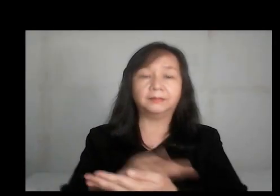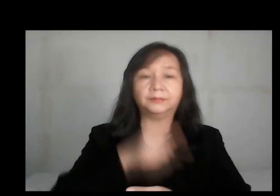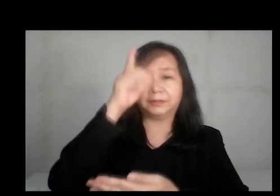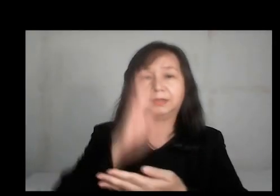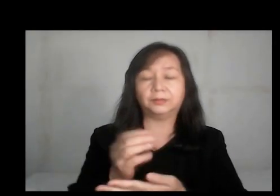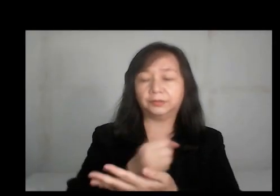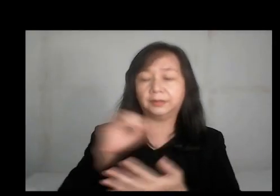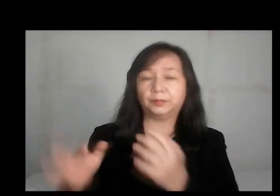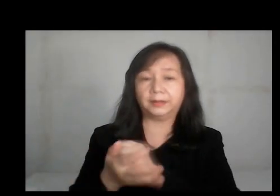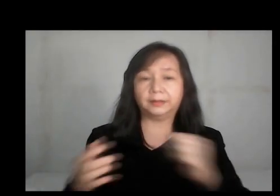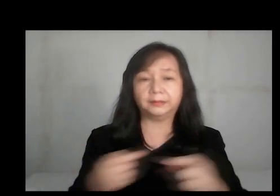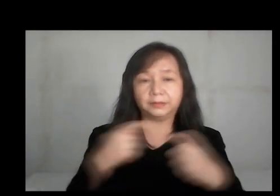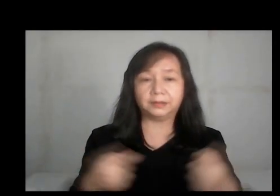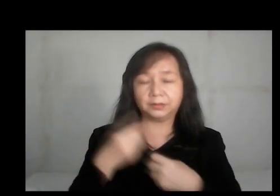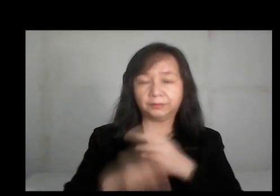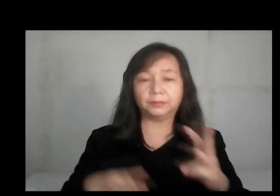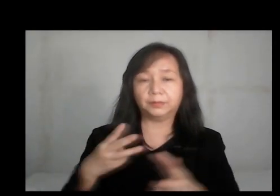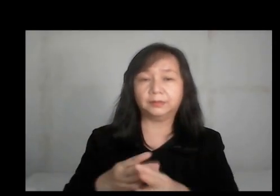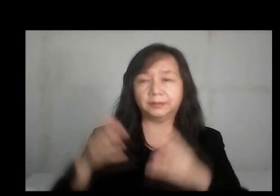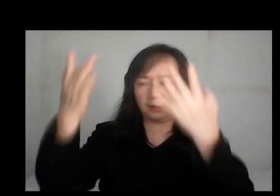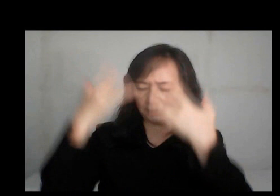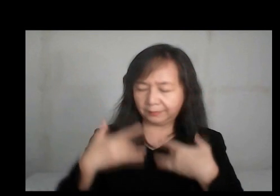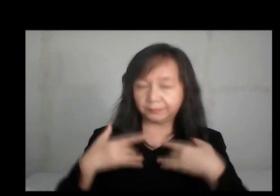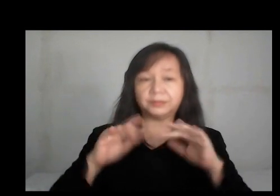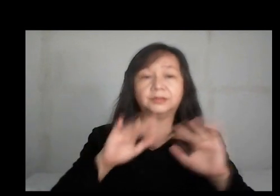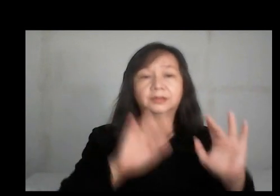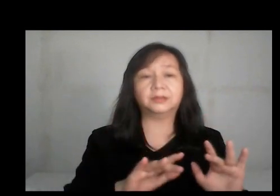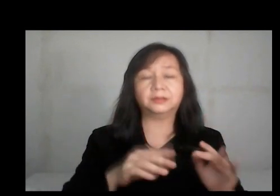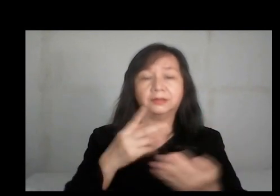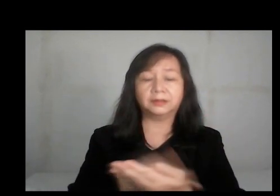Lamb of God, who takes away the sins of the world, have